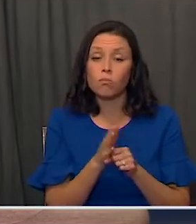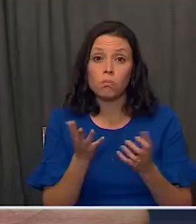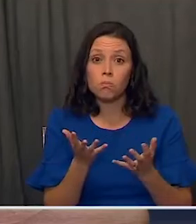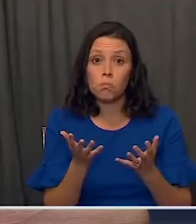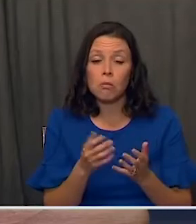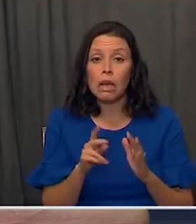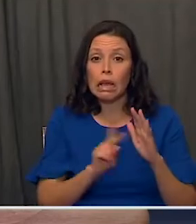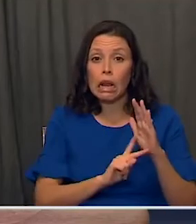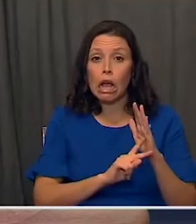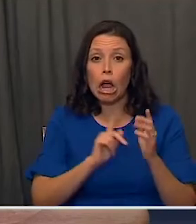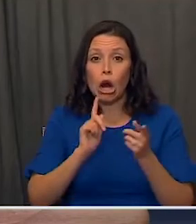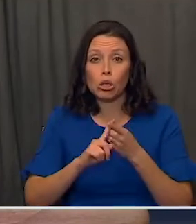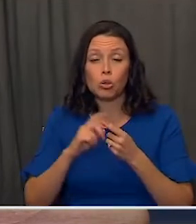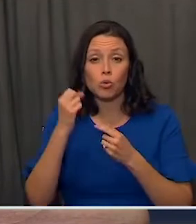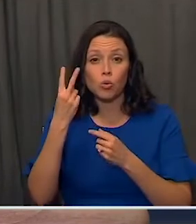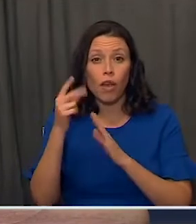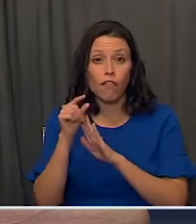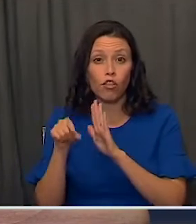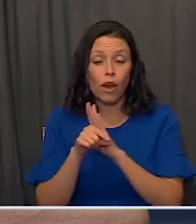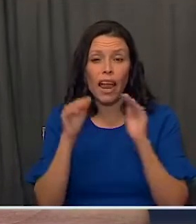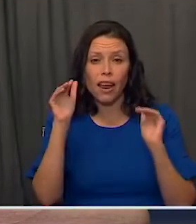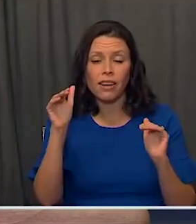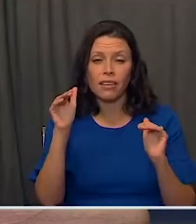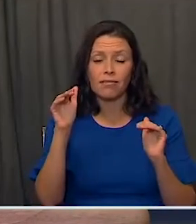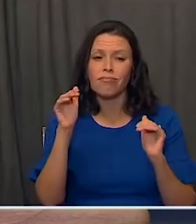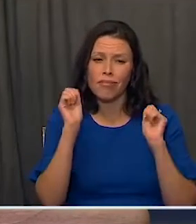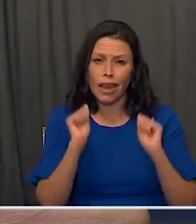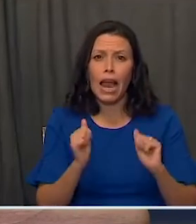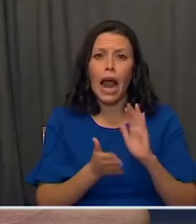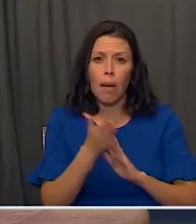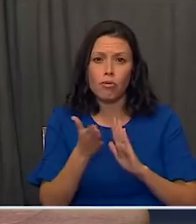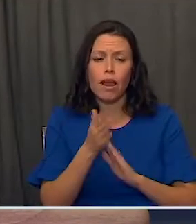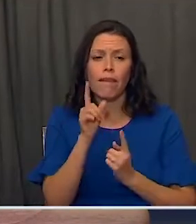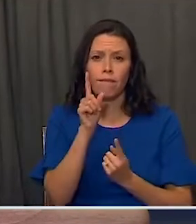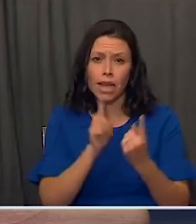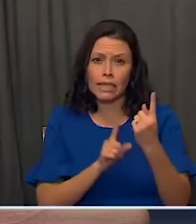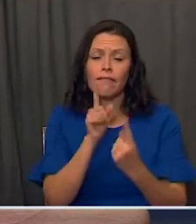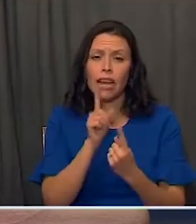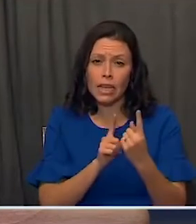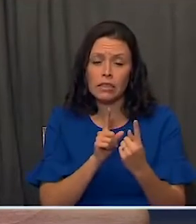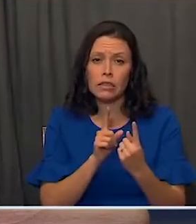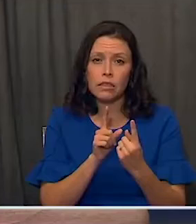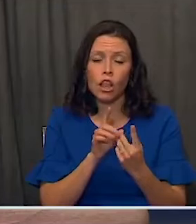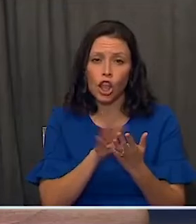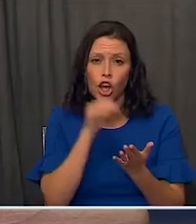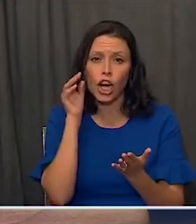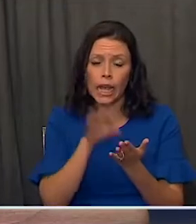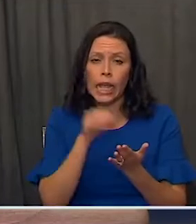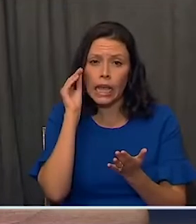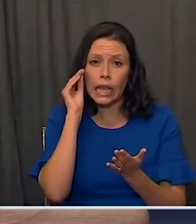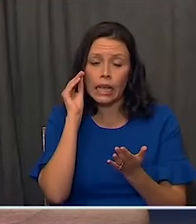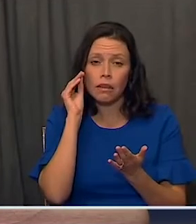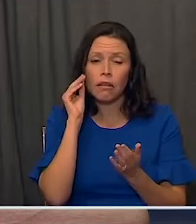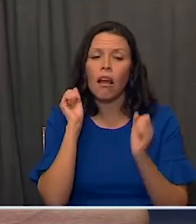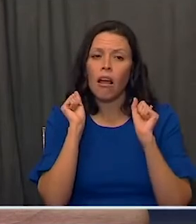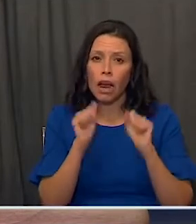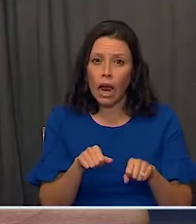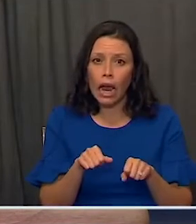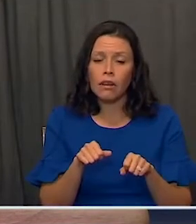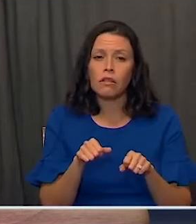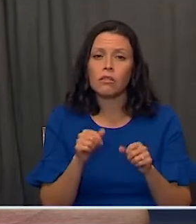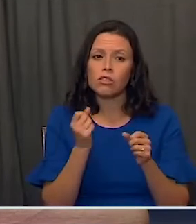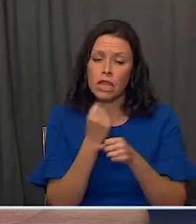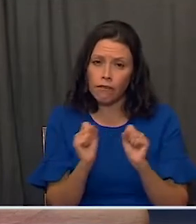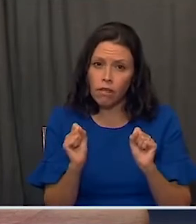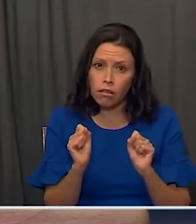that K through 12 schools can operate with face-to-face learning and they can do it